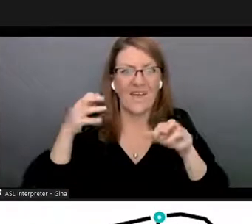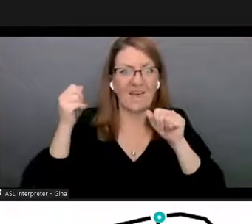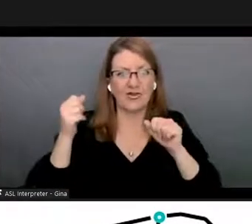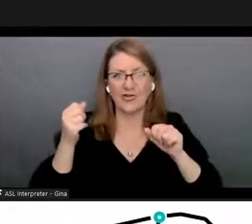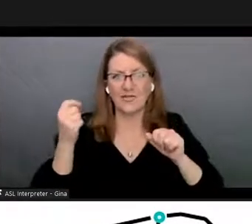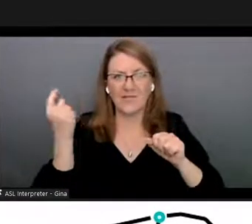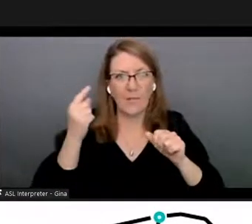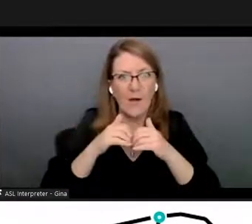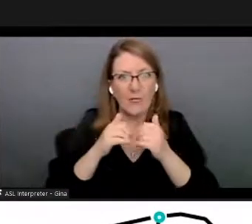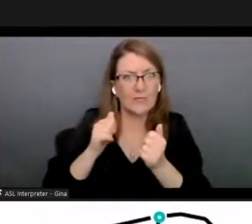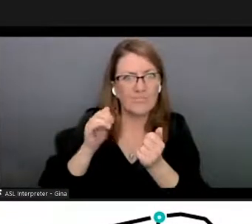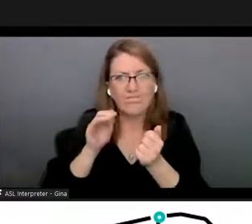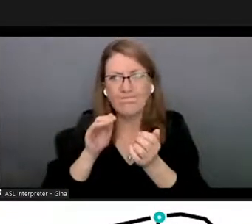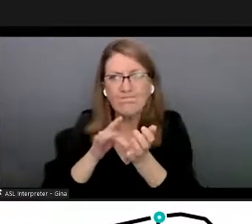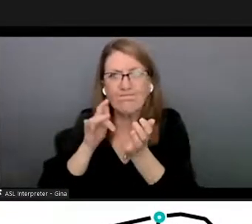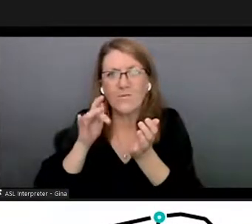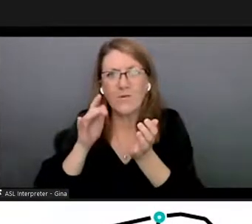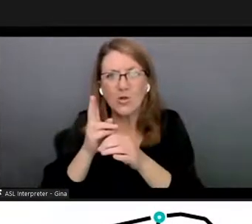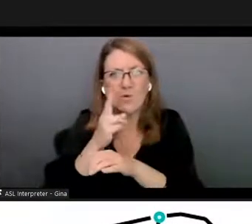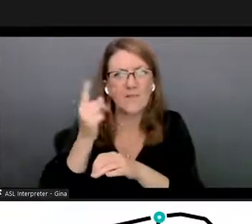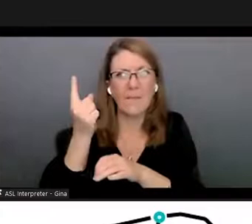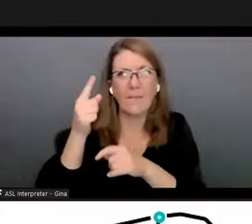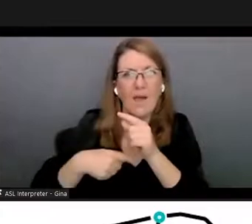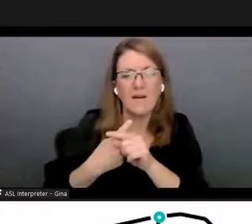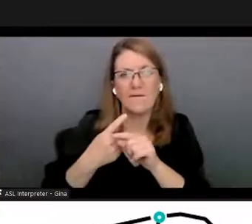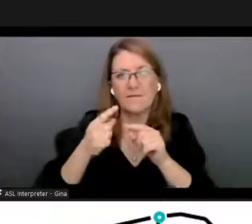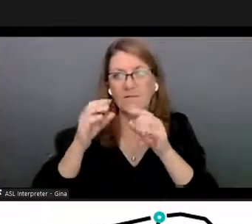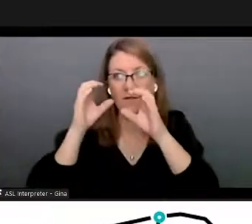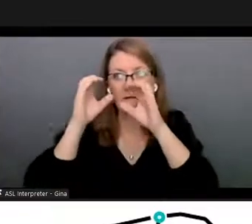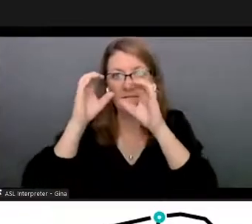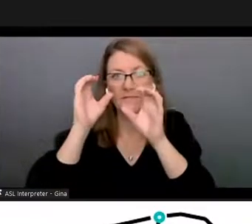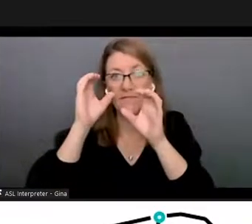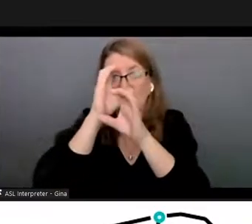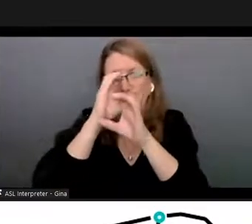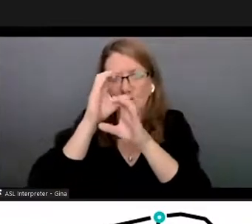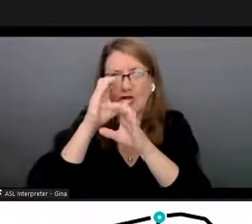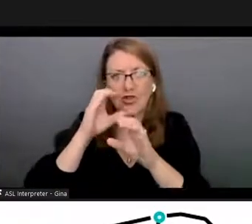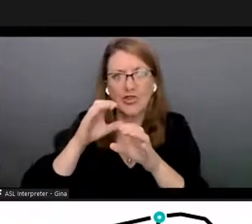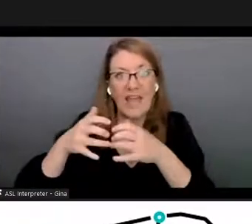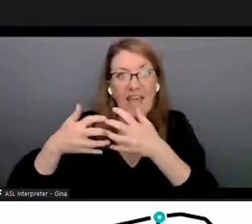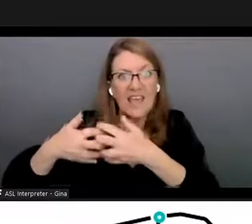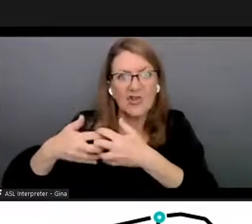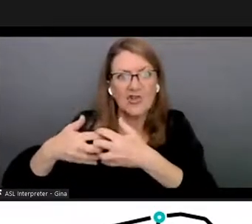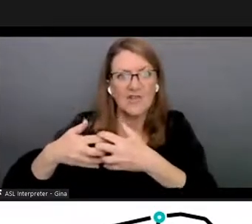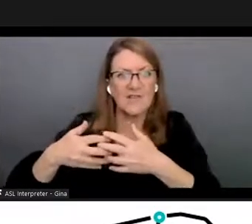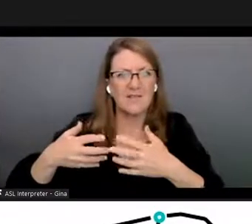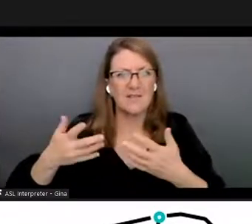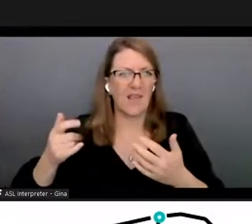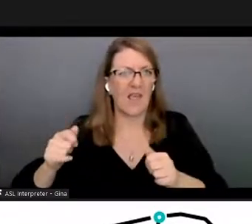exploiting like search engines and other stuff that we know can do this stuff behind you know under the hood